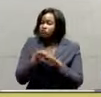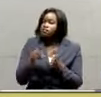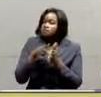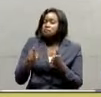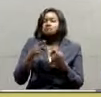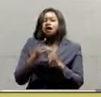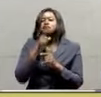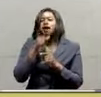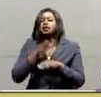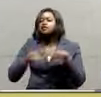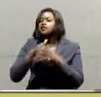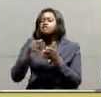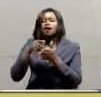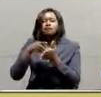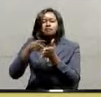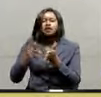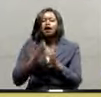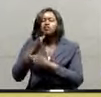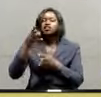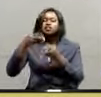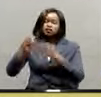paid the family after the sale of the estate.